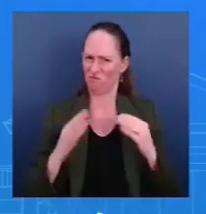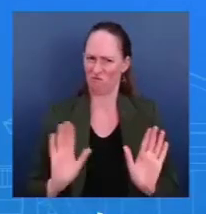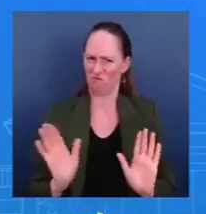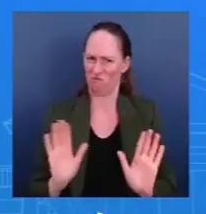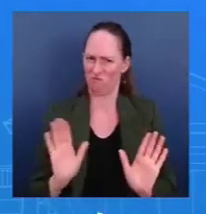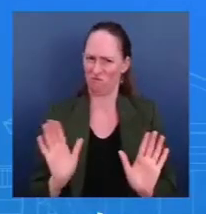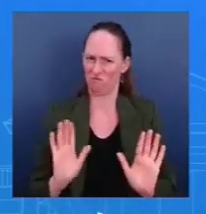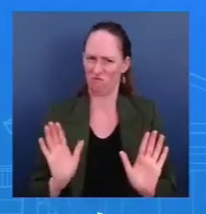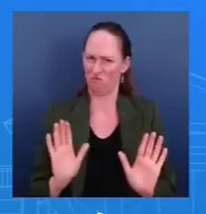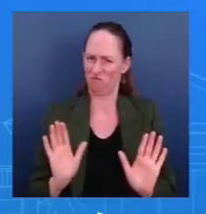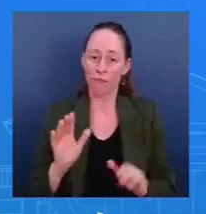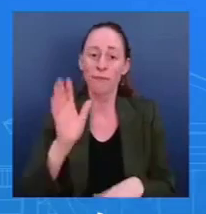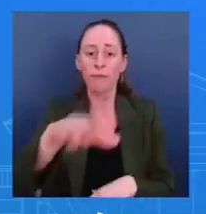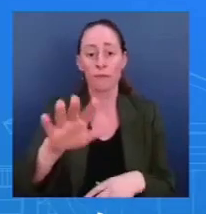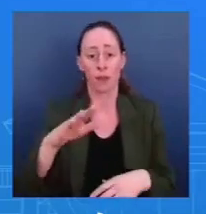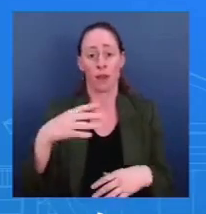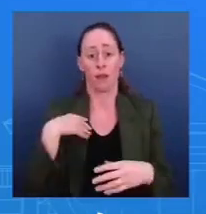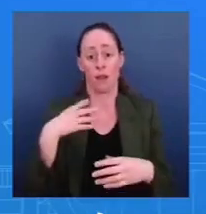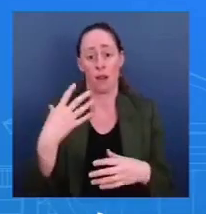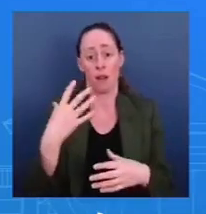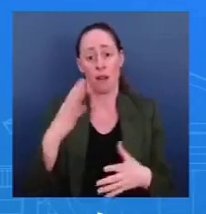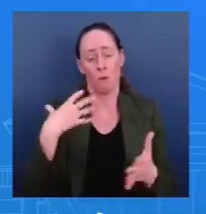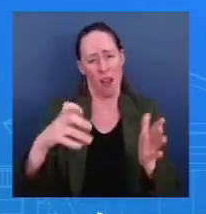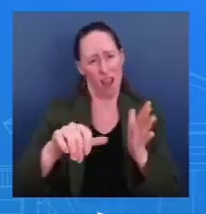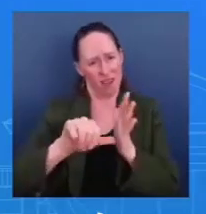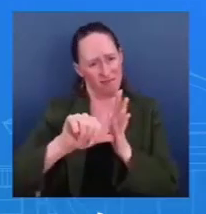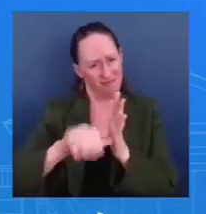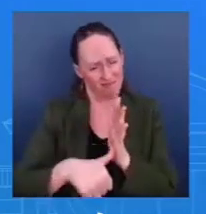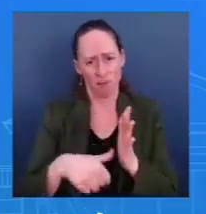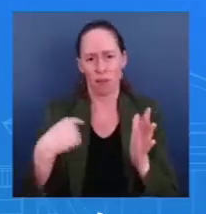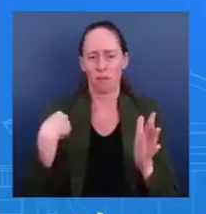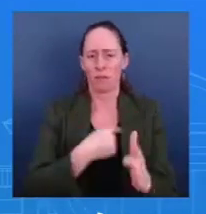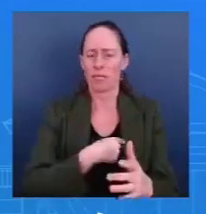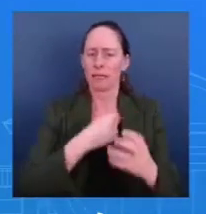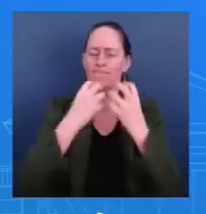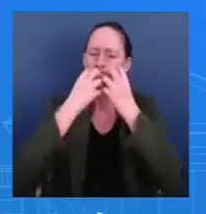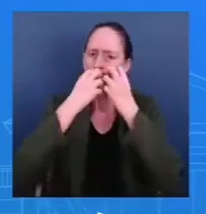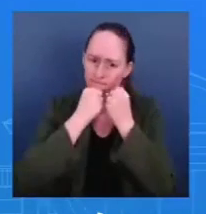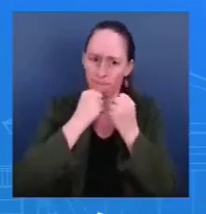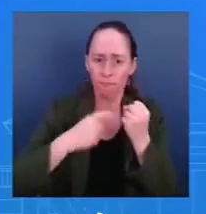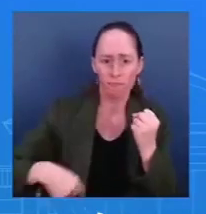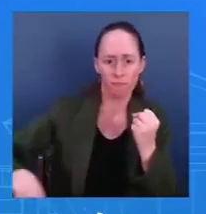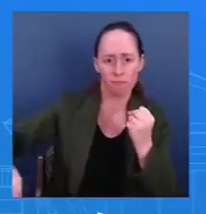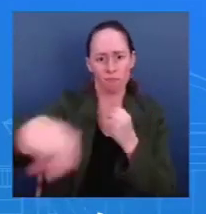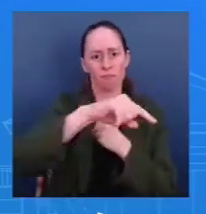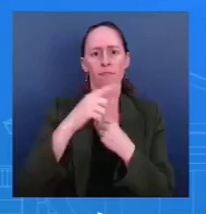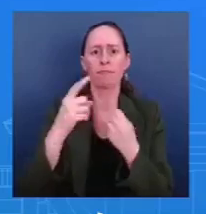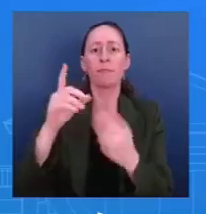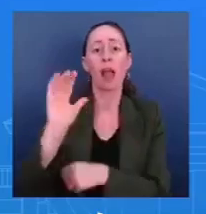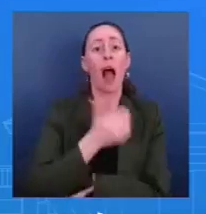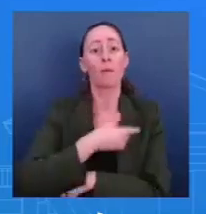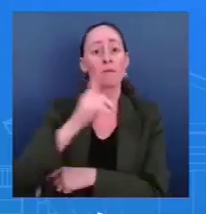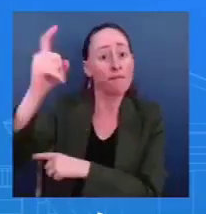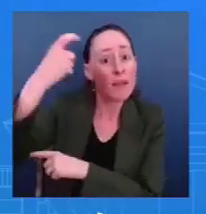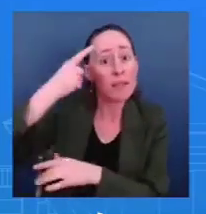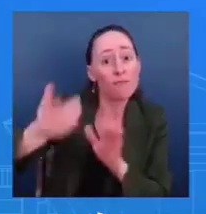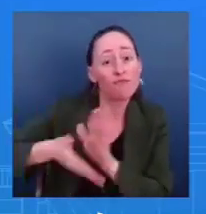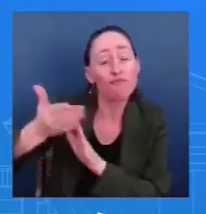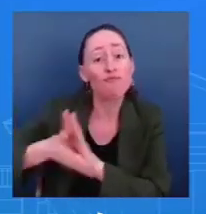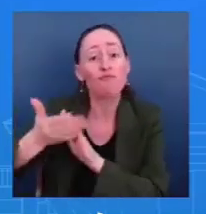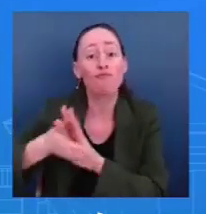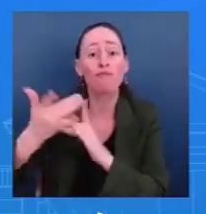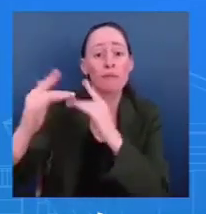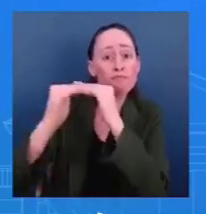we are committed to protecting our democracy and our elections, regardless of the source or the target trying to interfere. As